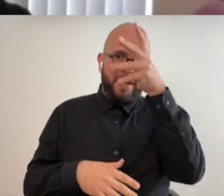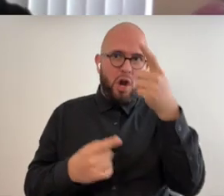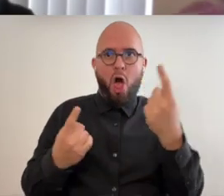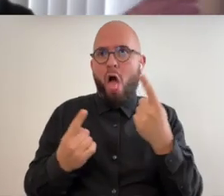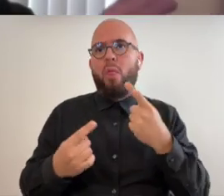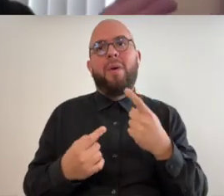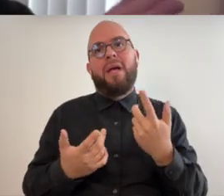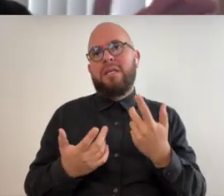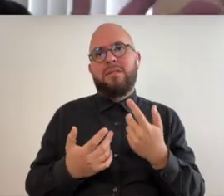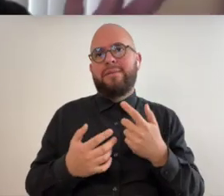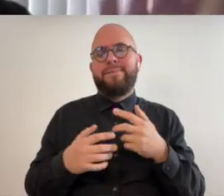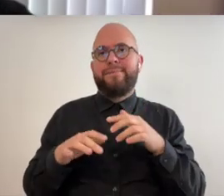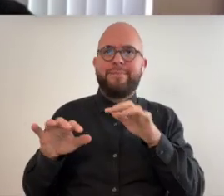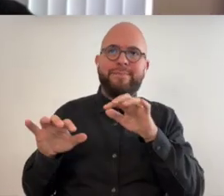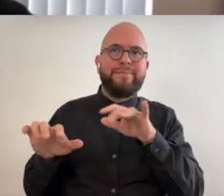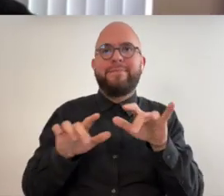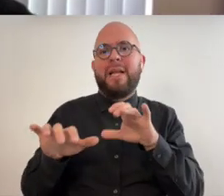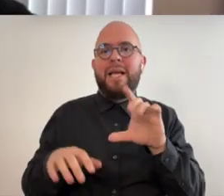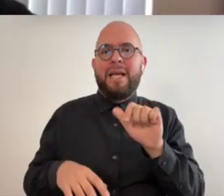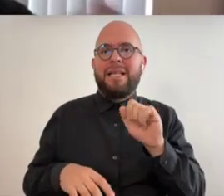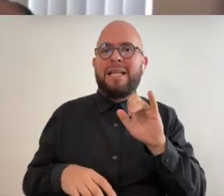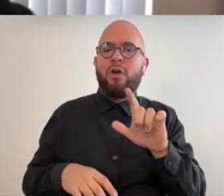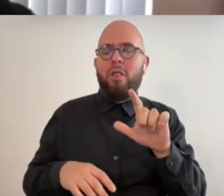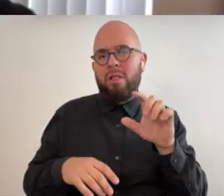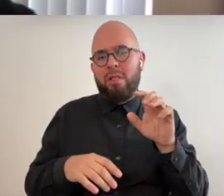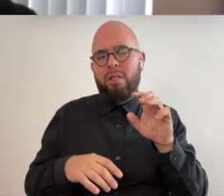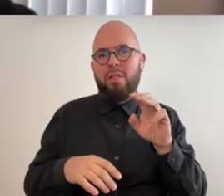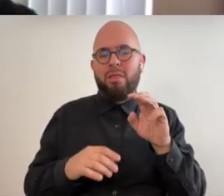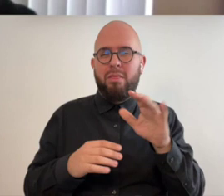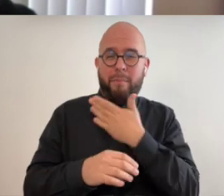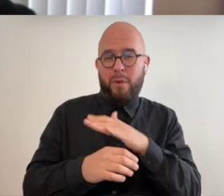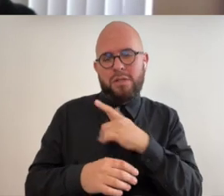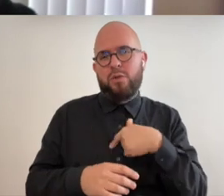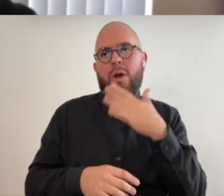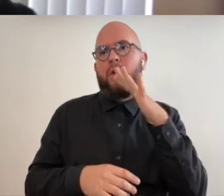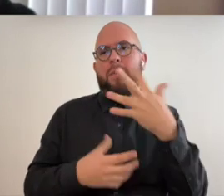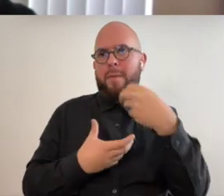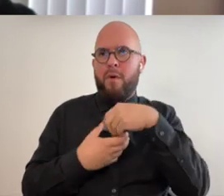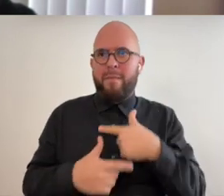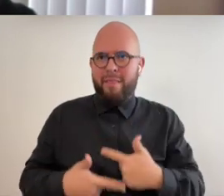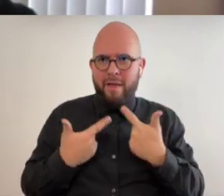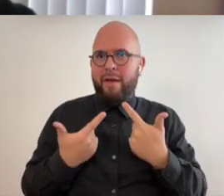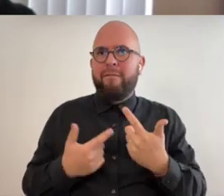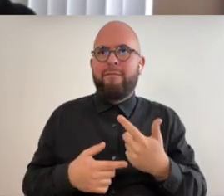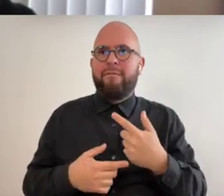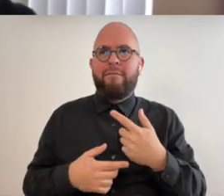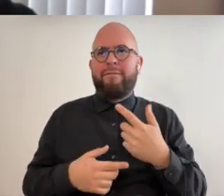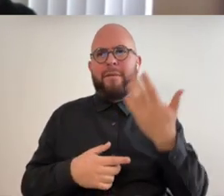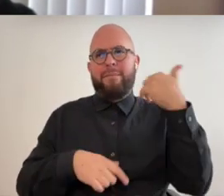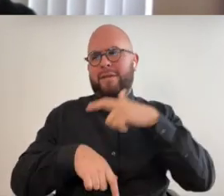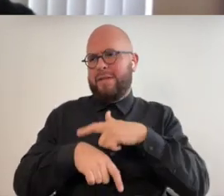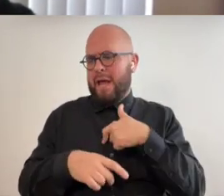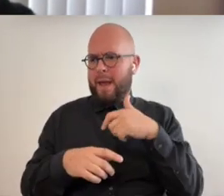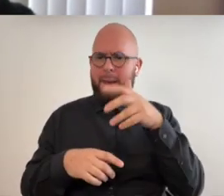music and i knew i would always classical music would always be part of my life and um but from the time i my father